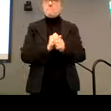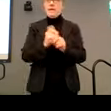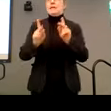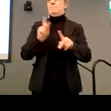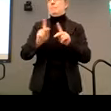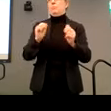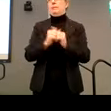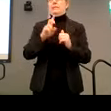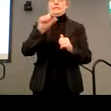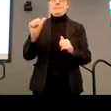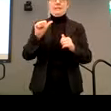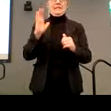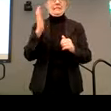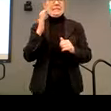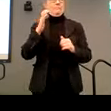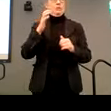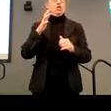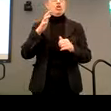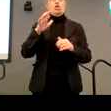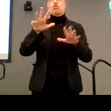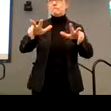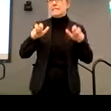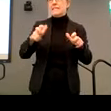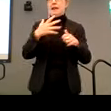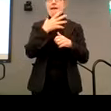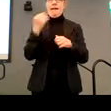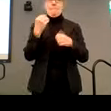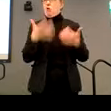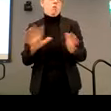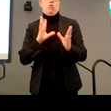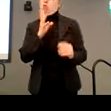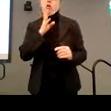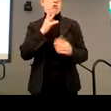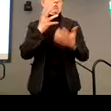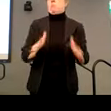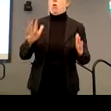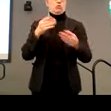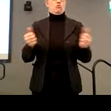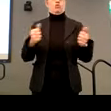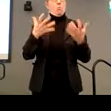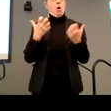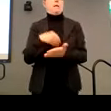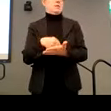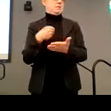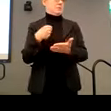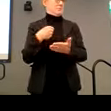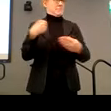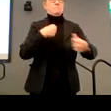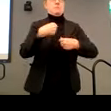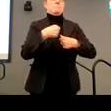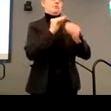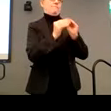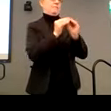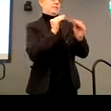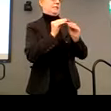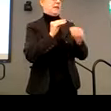seem like they're greedy and they don't want to talk. They really don't want solution. They just want money, and they're handled by lawyers who, in my view, are not